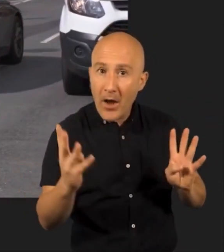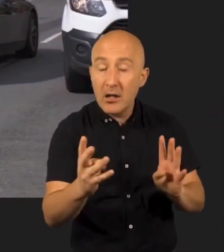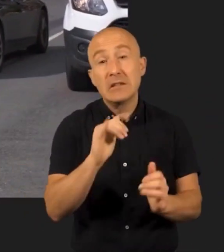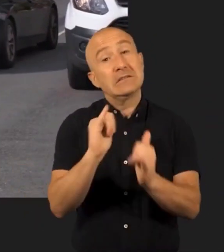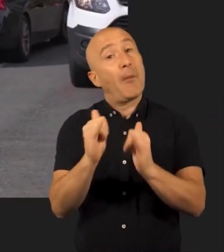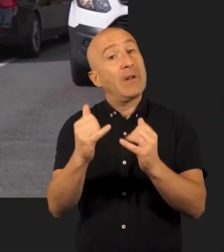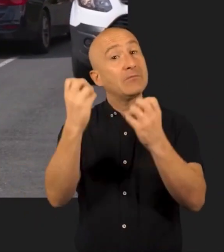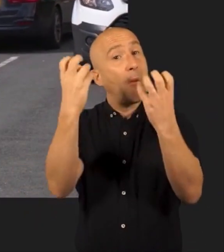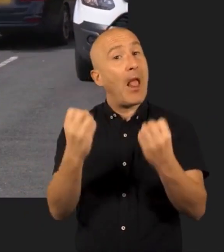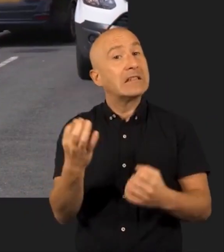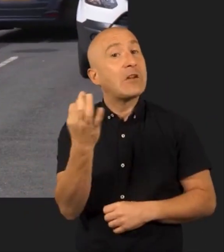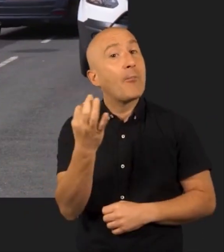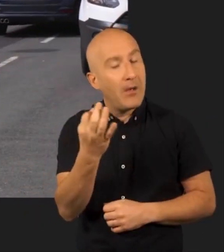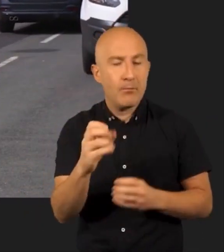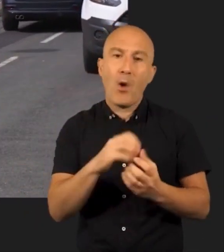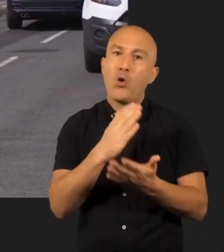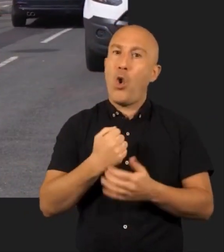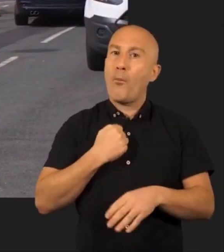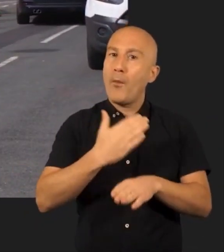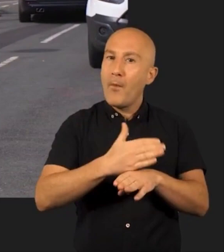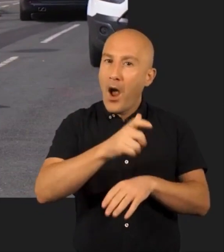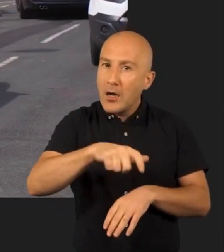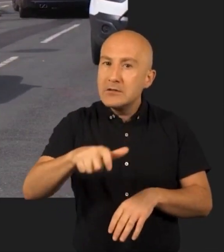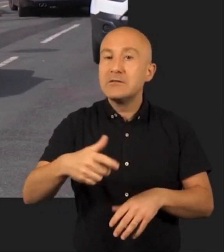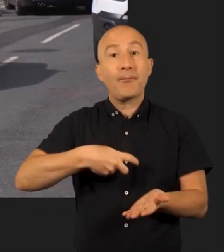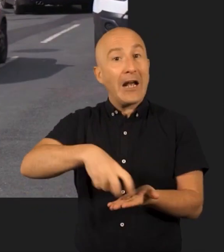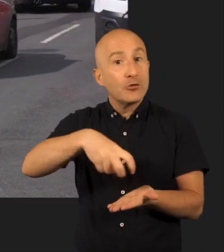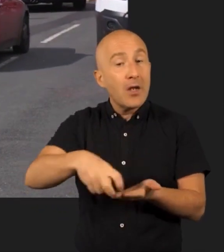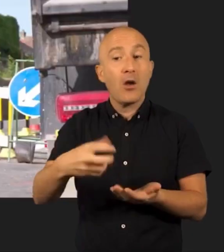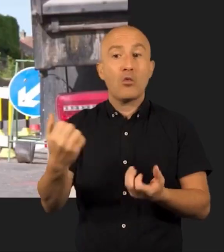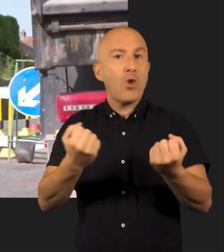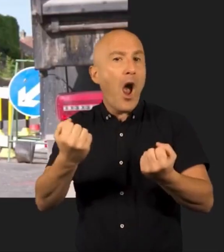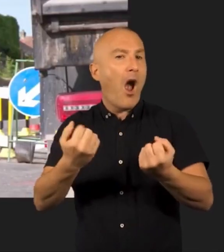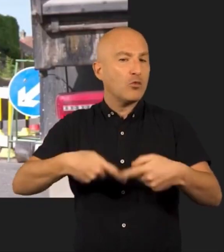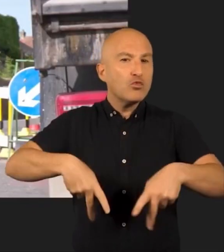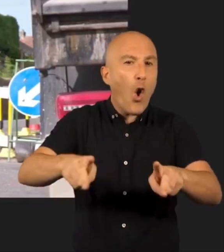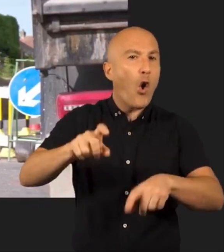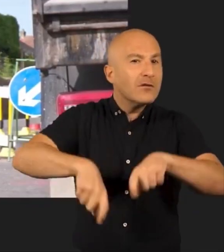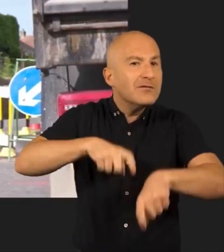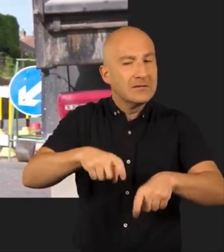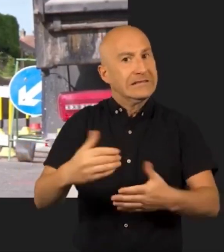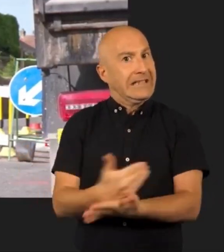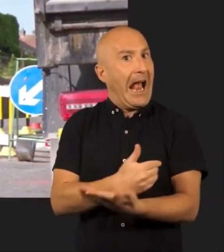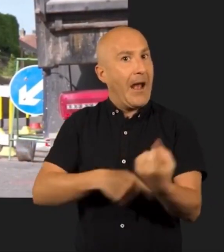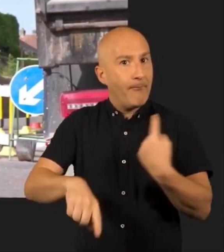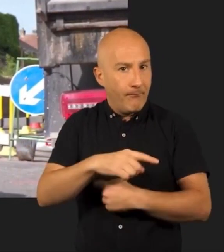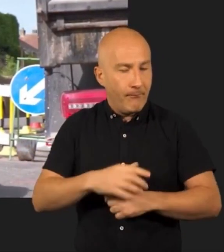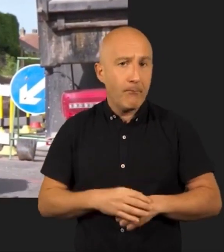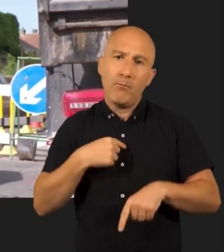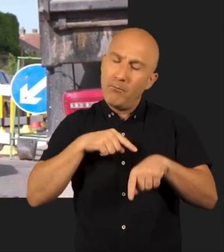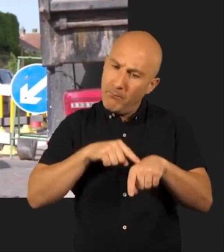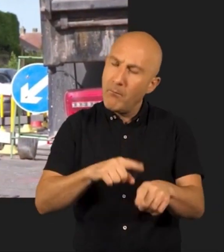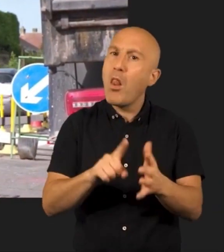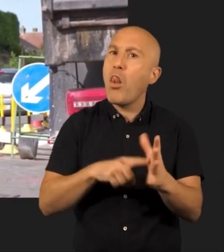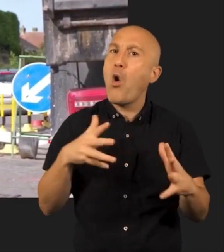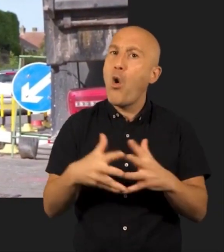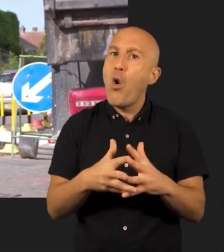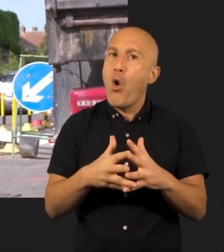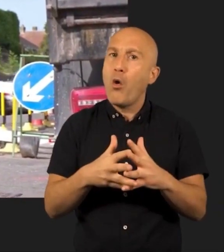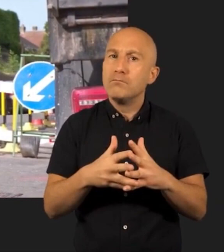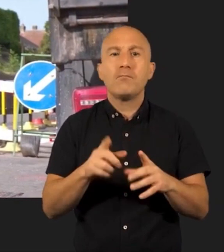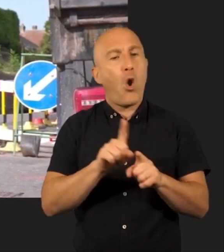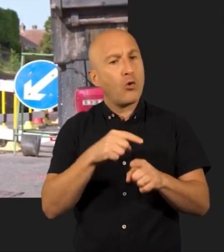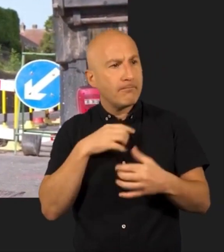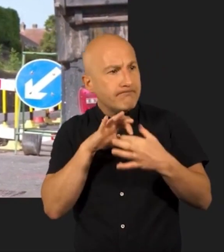barriers and sometimes temporary traffic lights up to keep our workers, pedestrians and road users safe. We follow the law